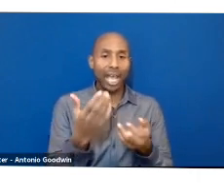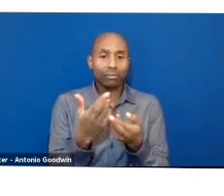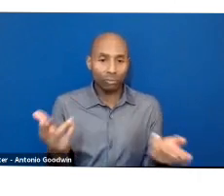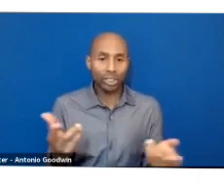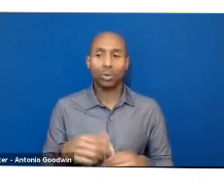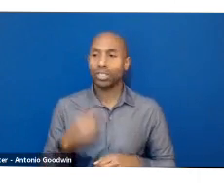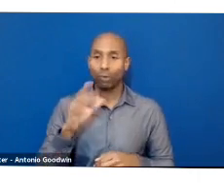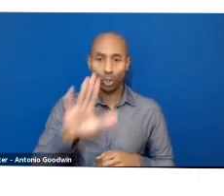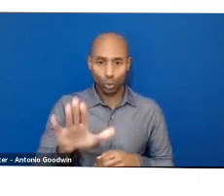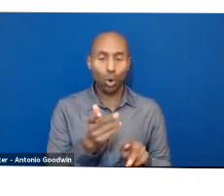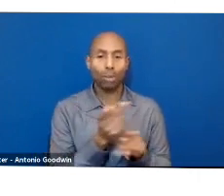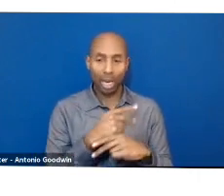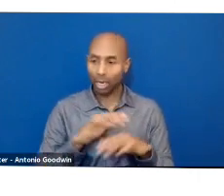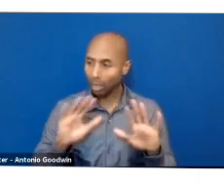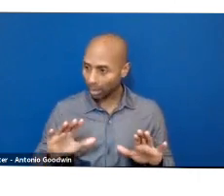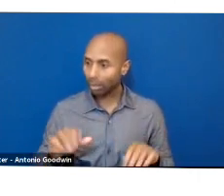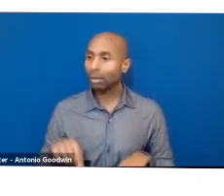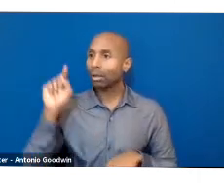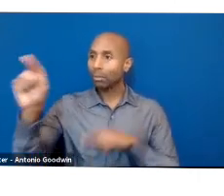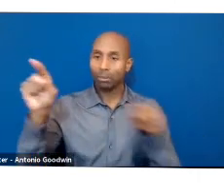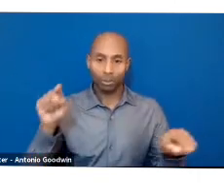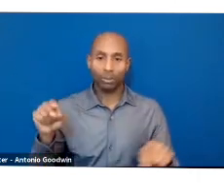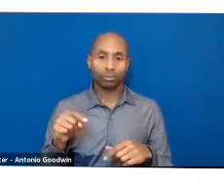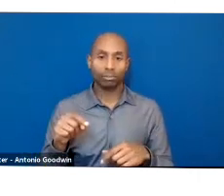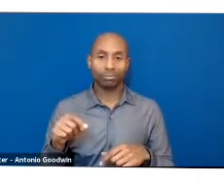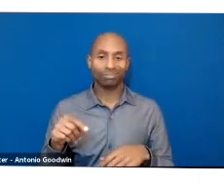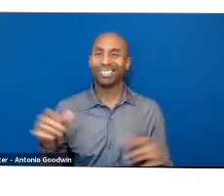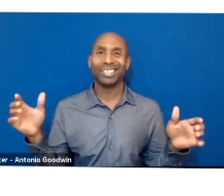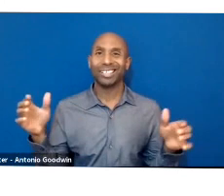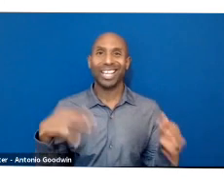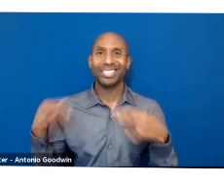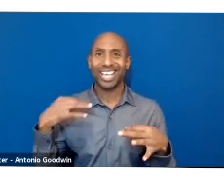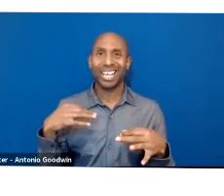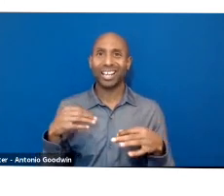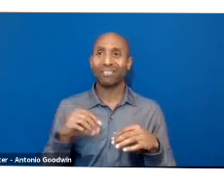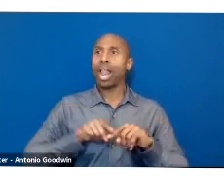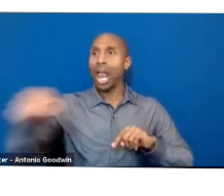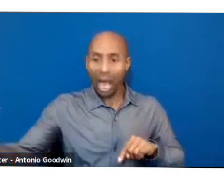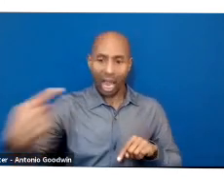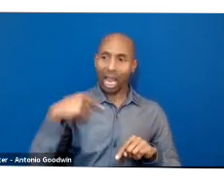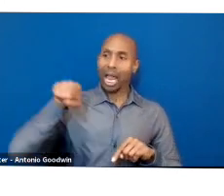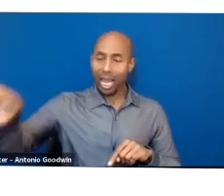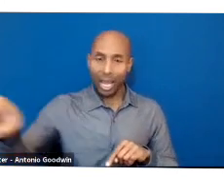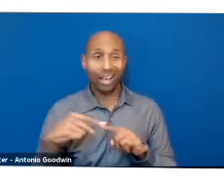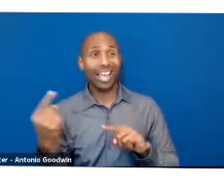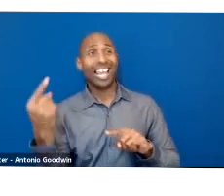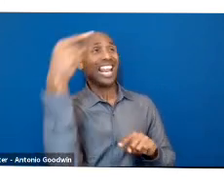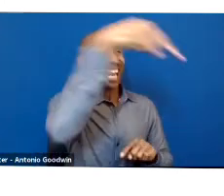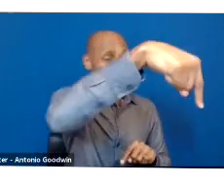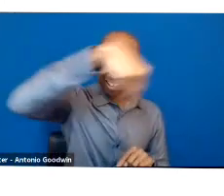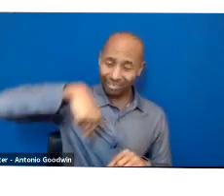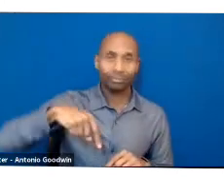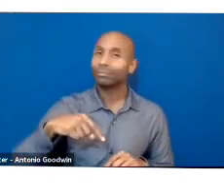back and forth thousands of miles producing carbon emissions, then that needs to be scaled down and decentralized.